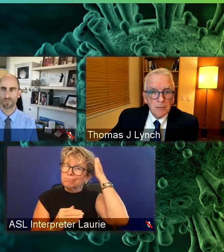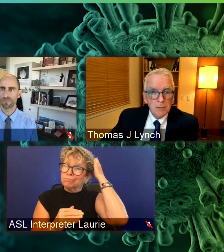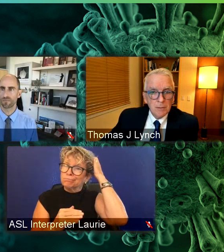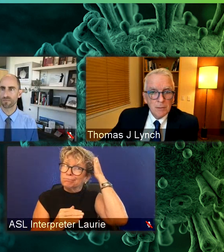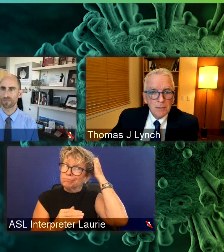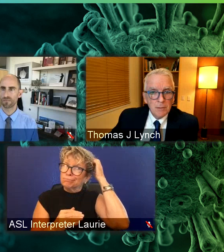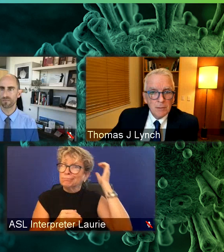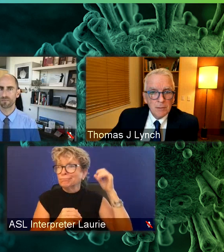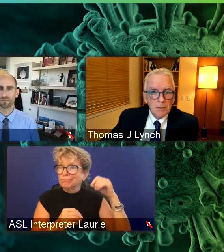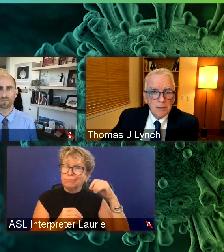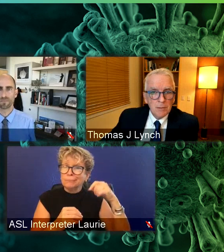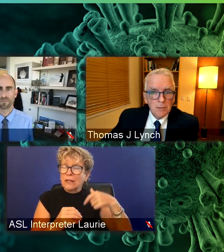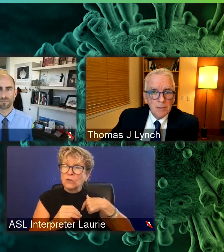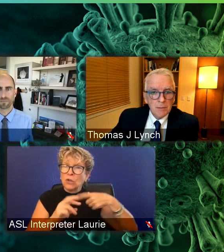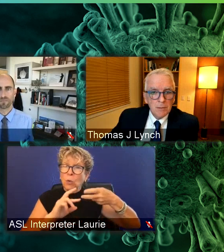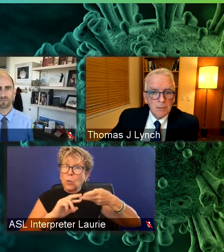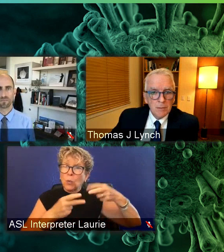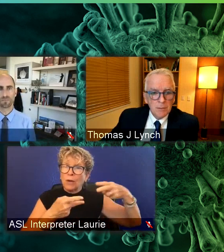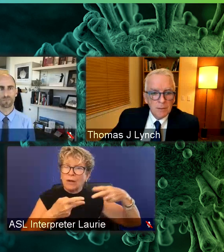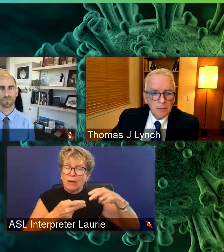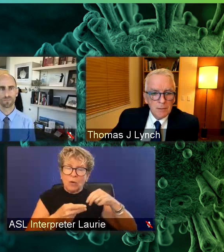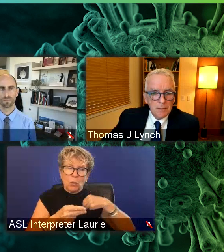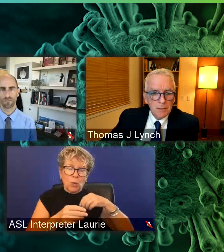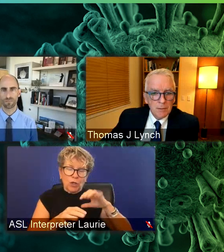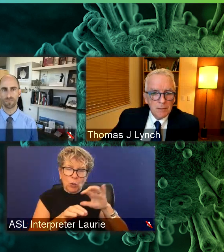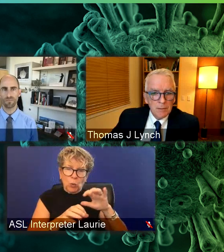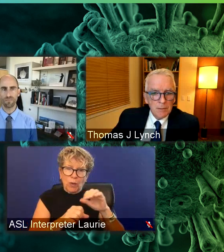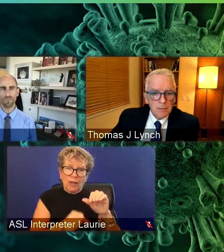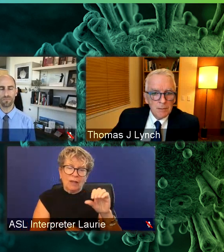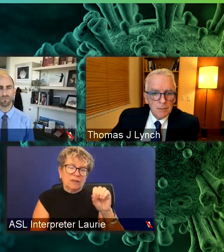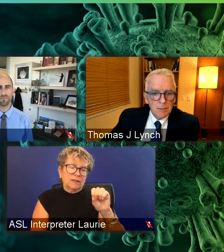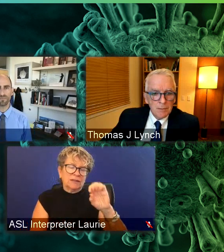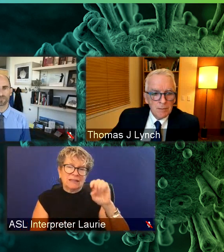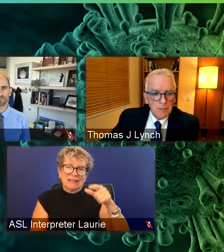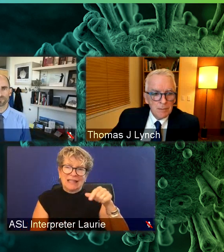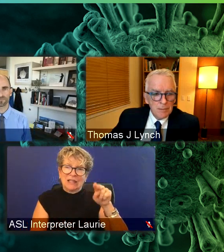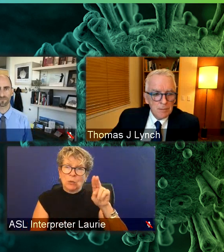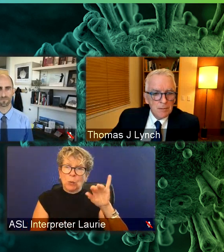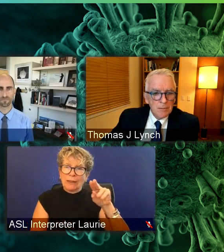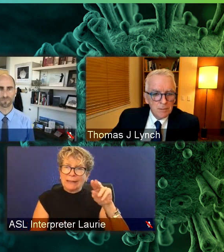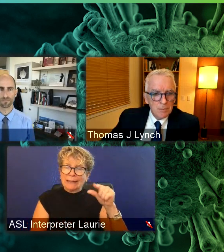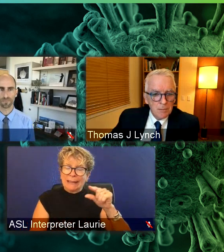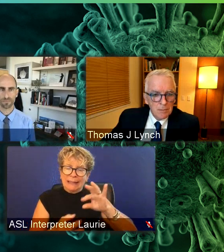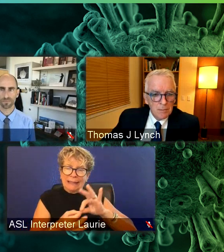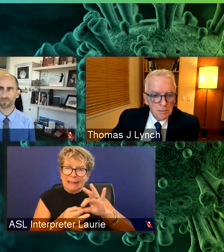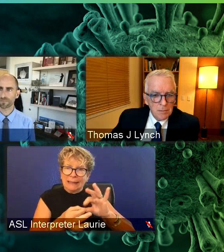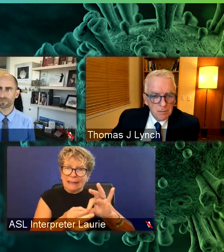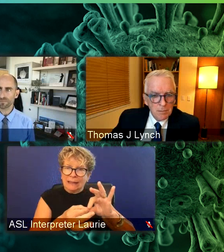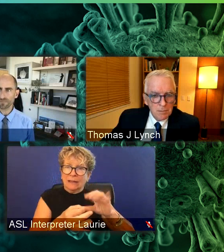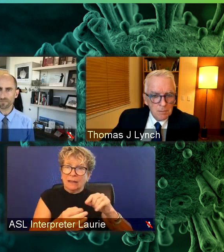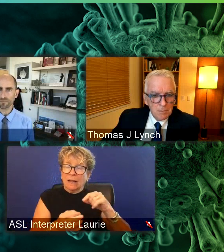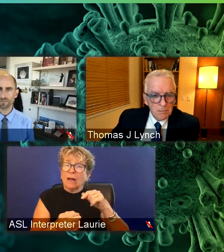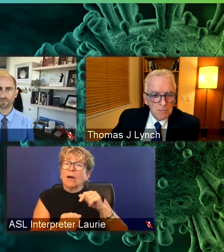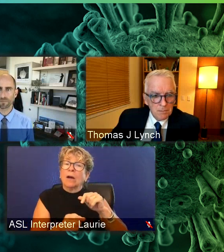the work that we're doing with Seattle flu study, we're seeing largely similar viral loads between the breakthrough infections and the non breakthrough infections.